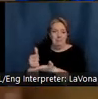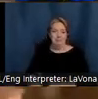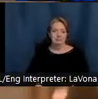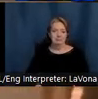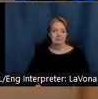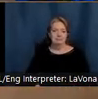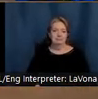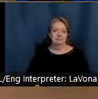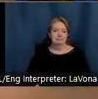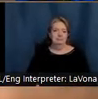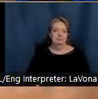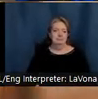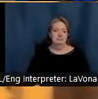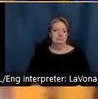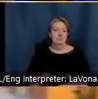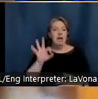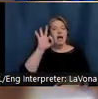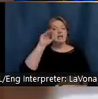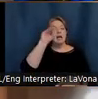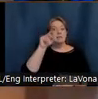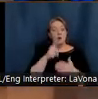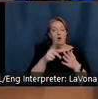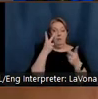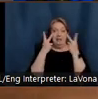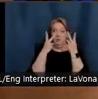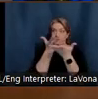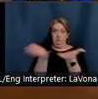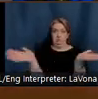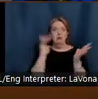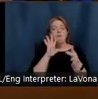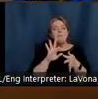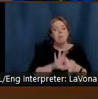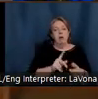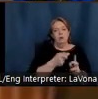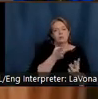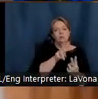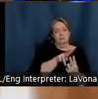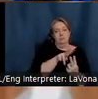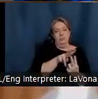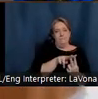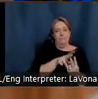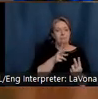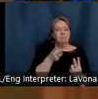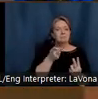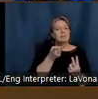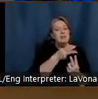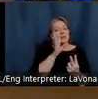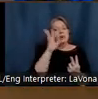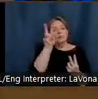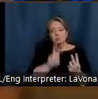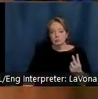90% of what you see belong to the Steels. While the Steels traveled for exhibitions